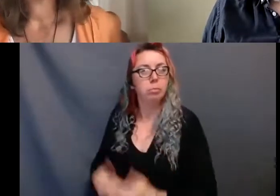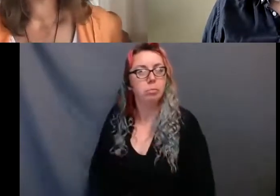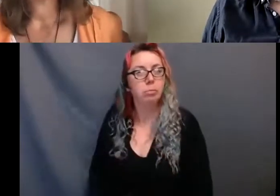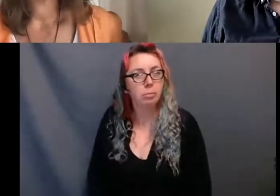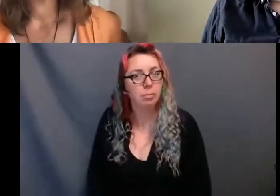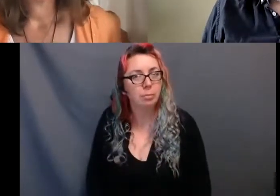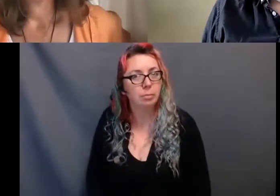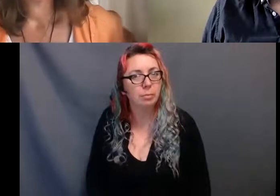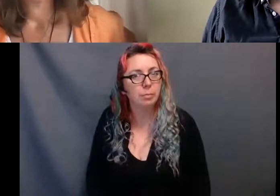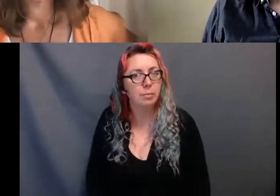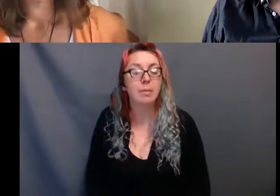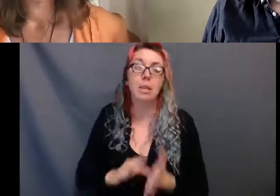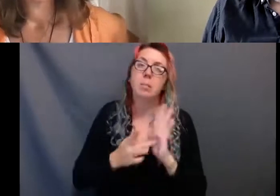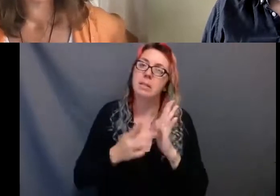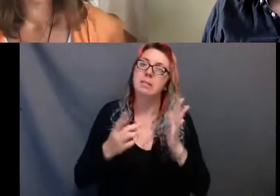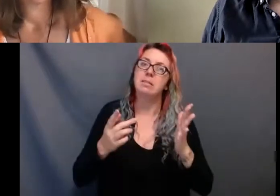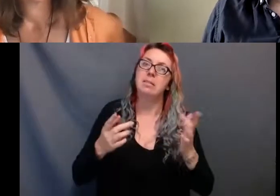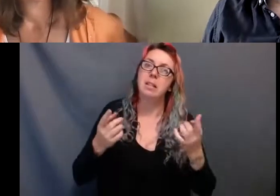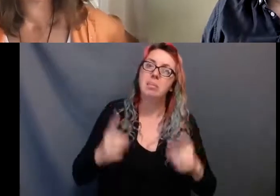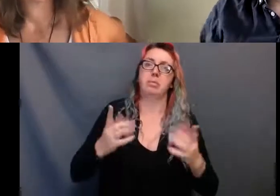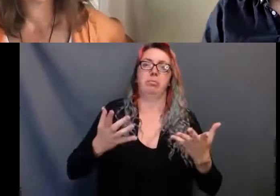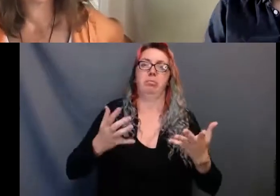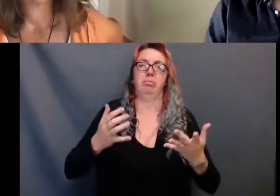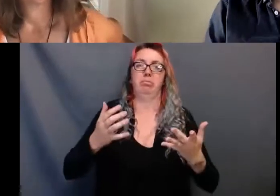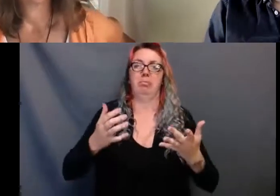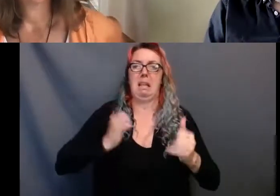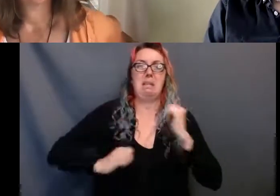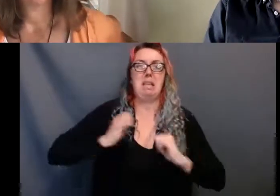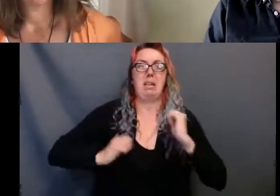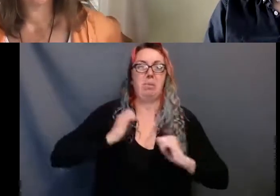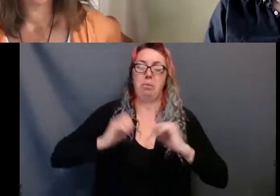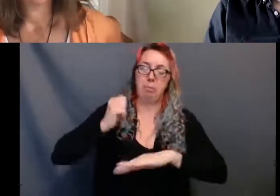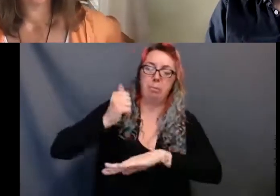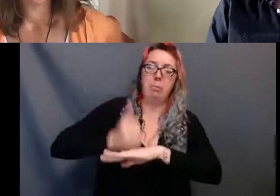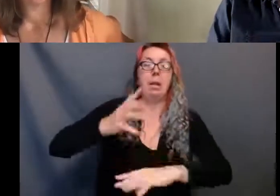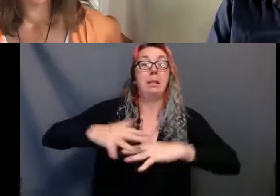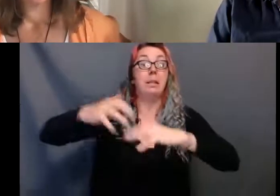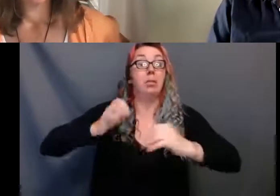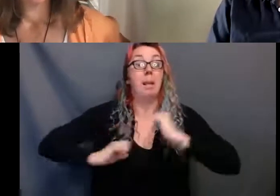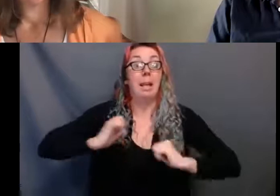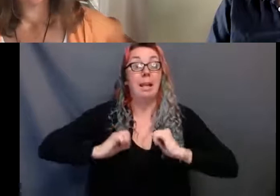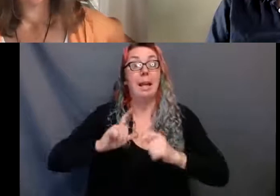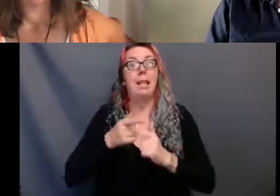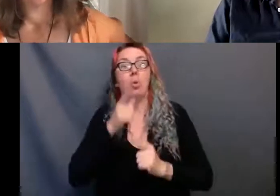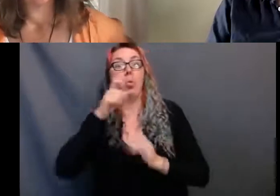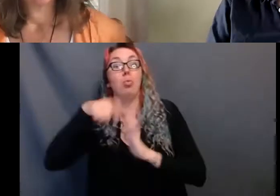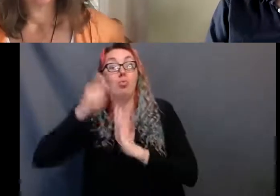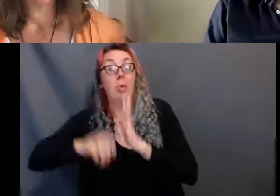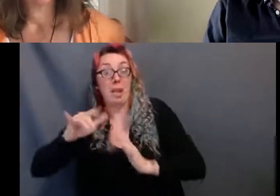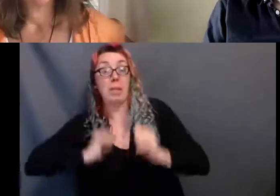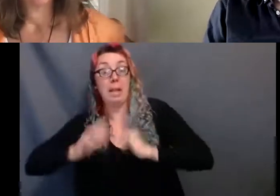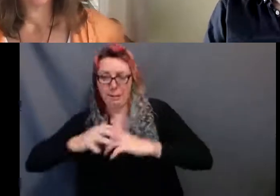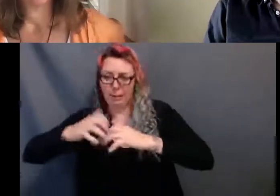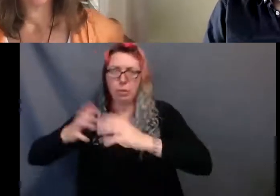thrusting some poor jet-lagged Indigenous playwright onto a five-minute spot at 7 a.m. on the morning show to discuss their neat new play